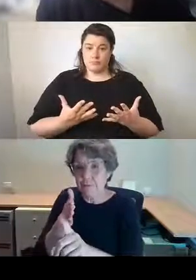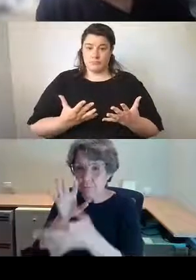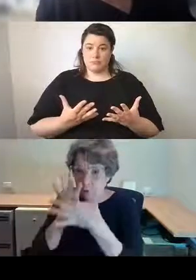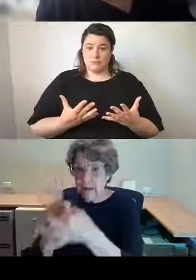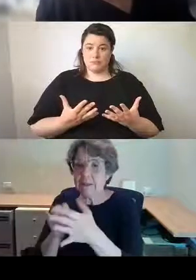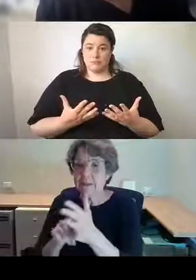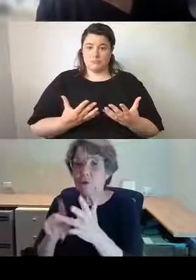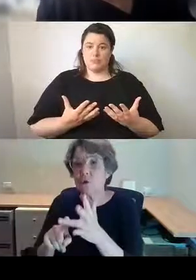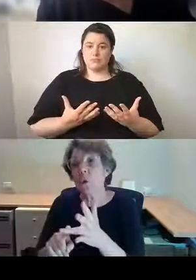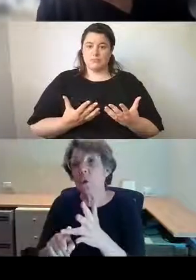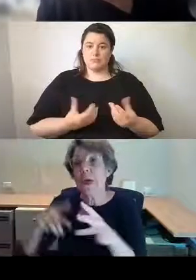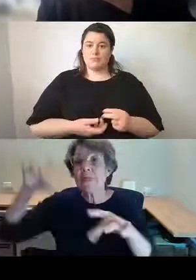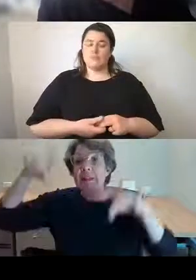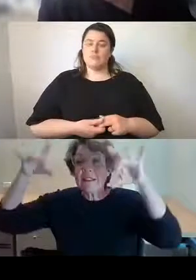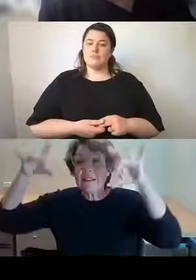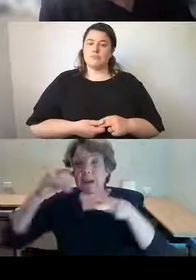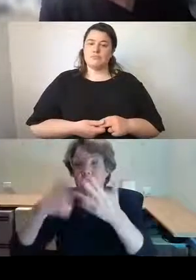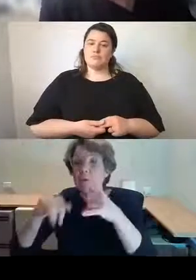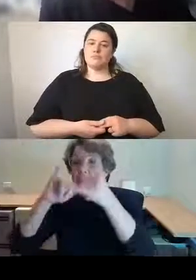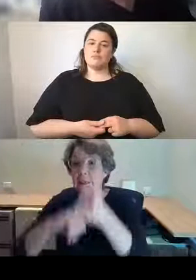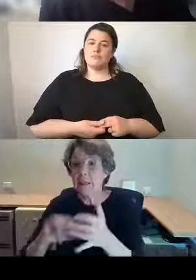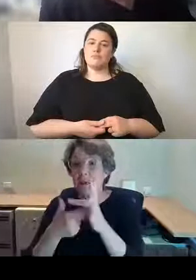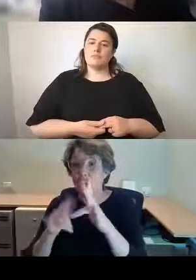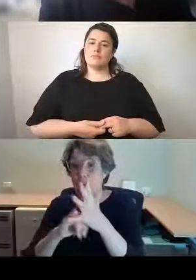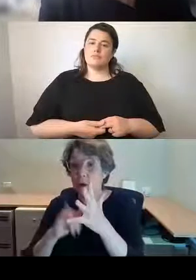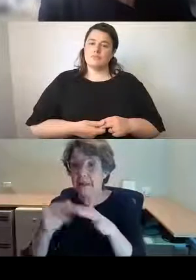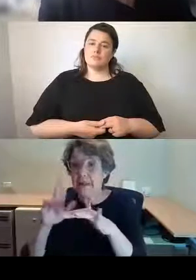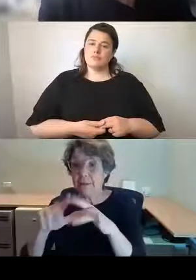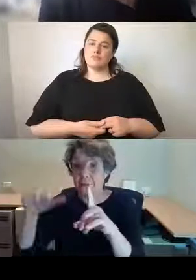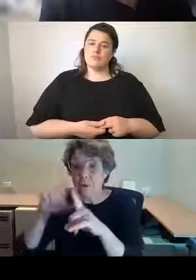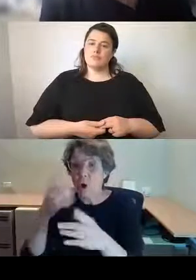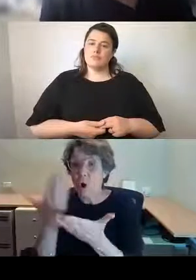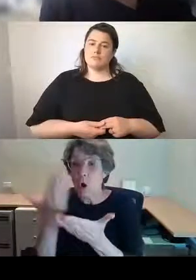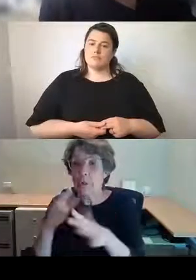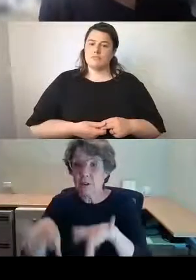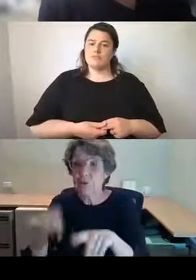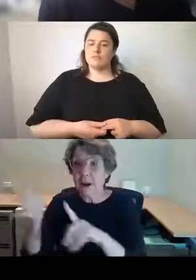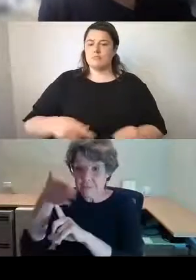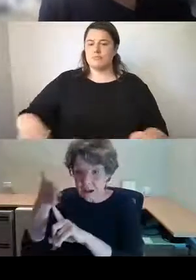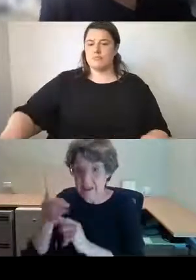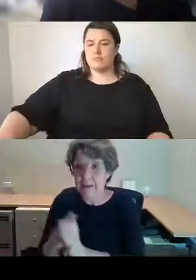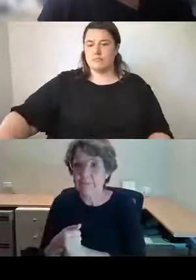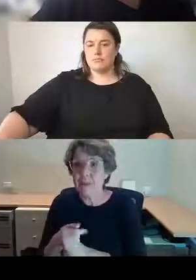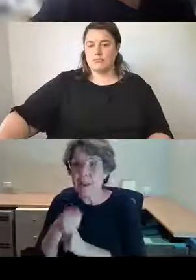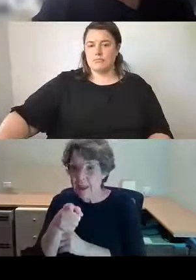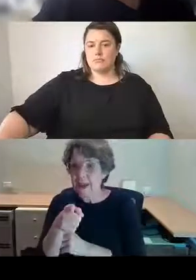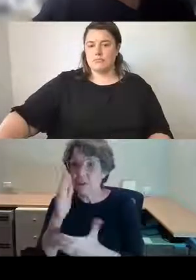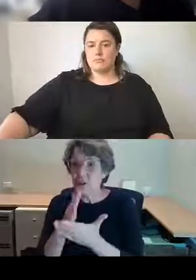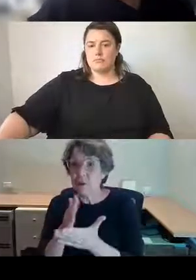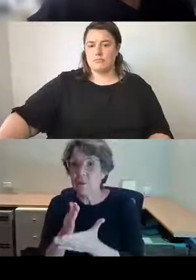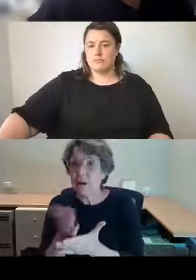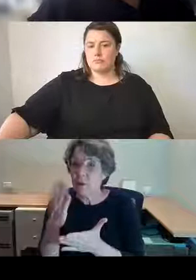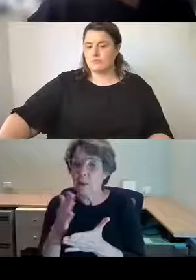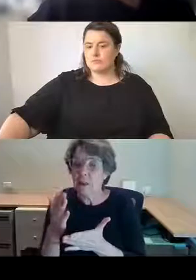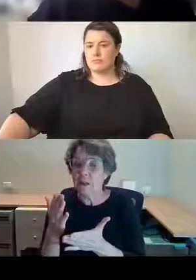the Southern Cross and Federation on the Australian flag. And in this work, she's attempting to reclaim the